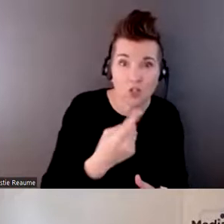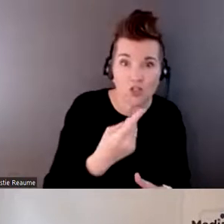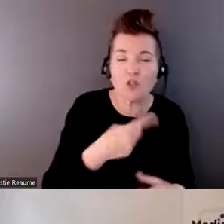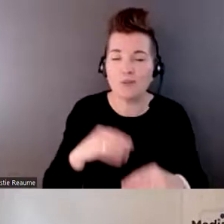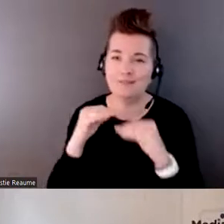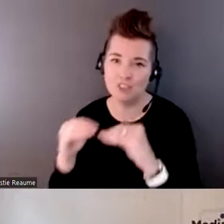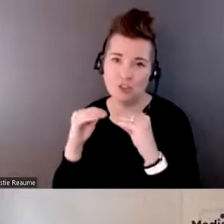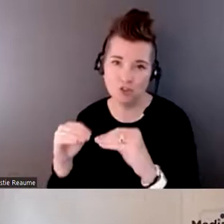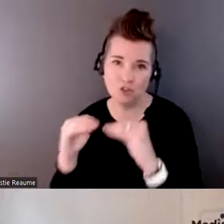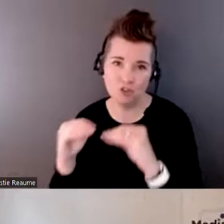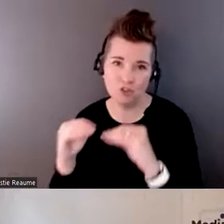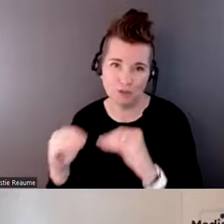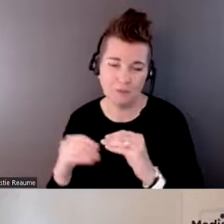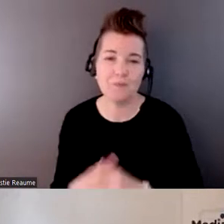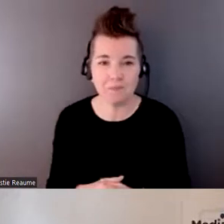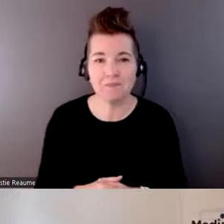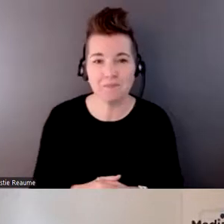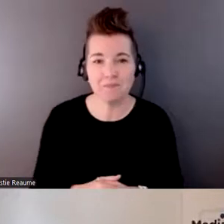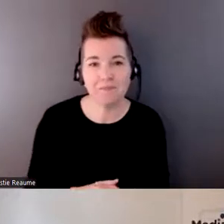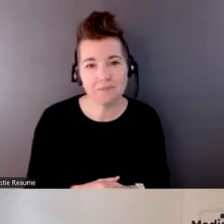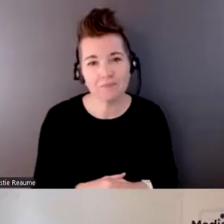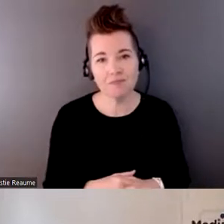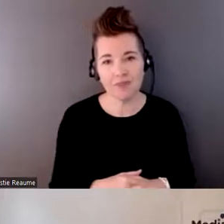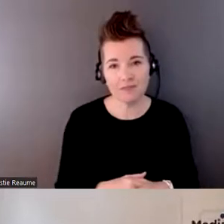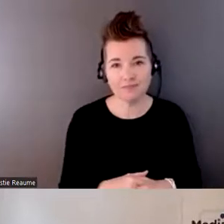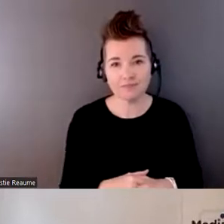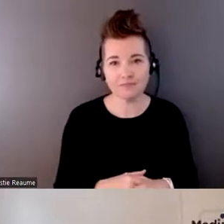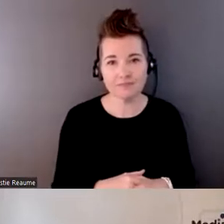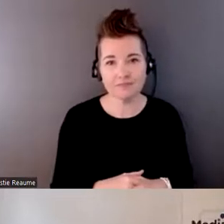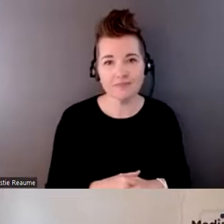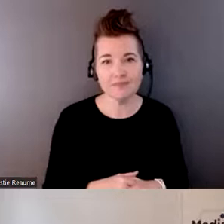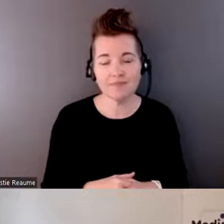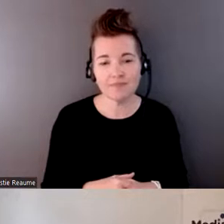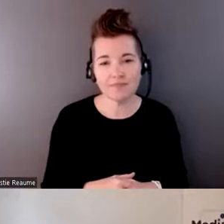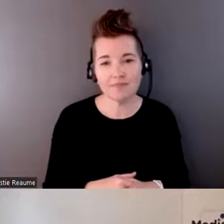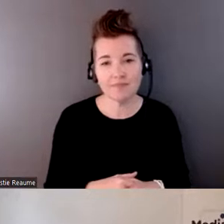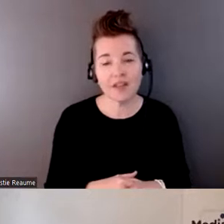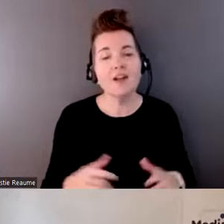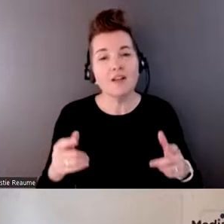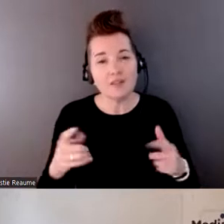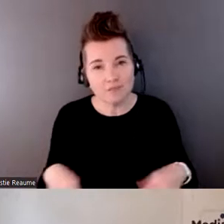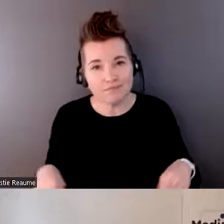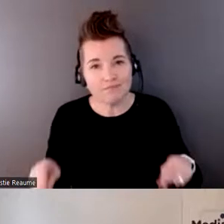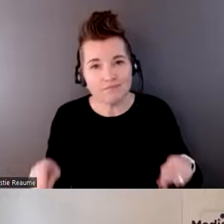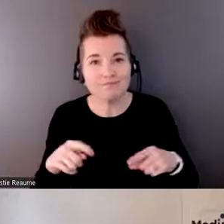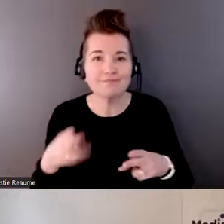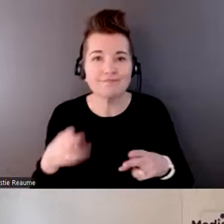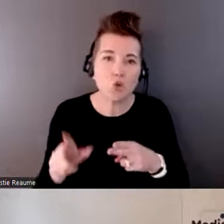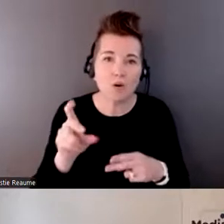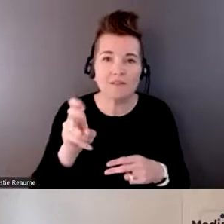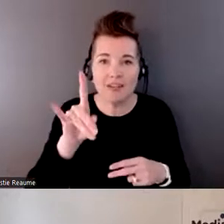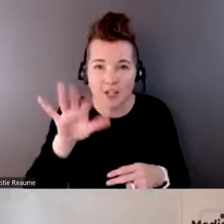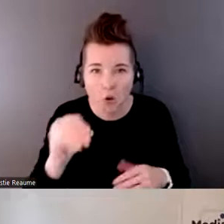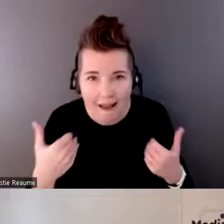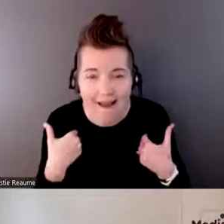covering or we do cover in some of those workshops. They all come with short animated videos, there are worksheets. For example,